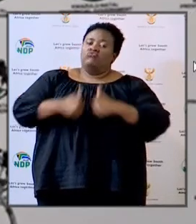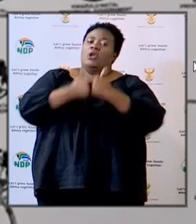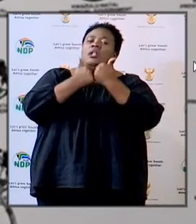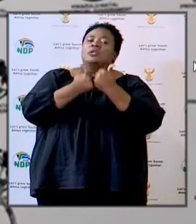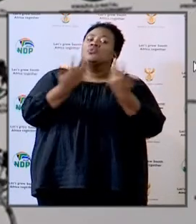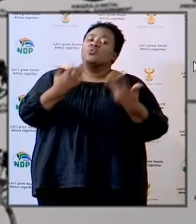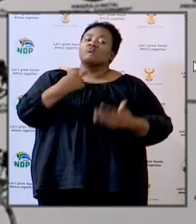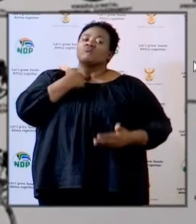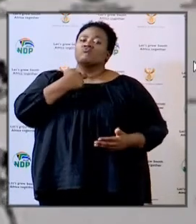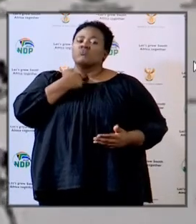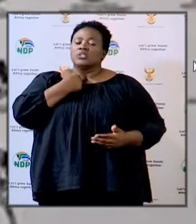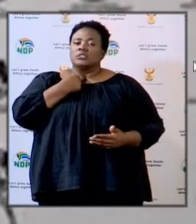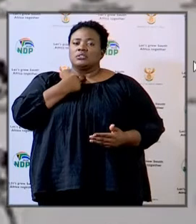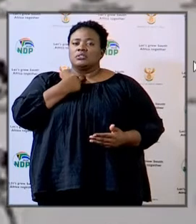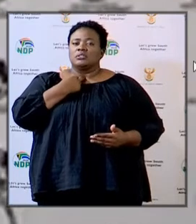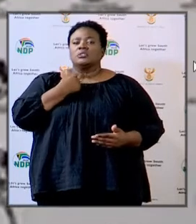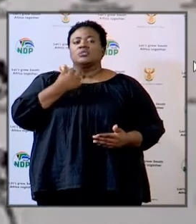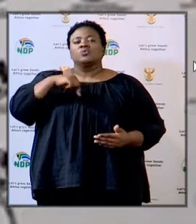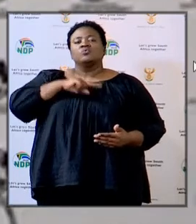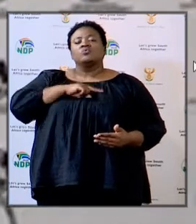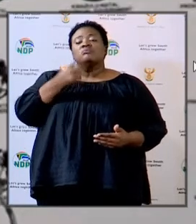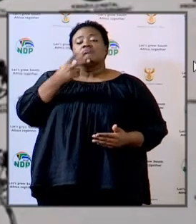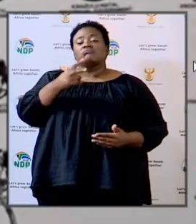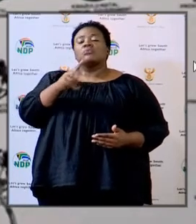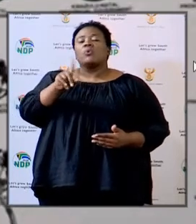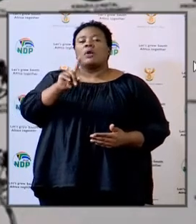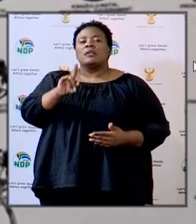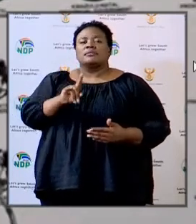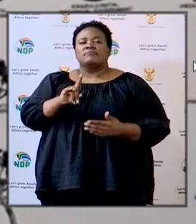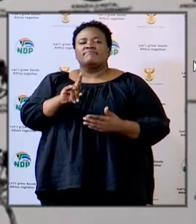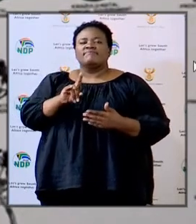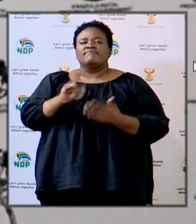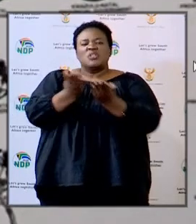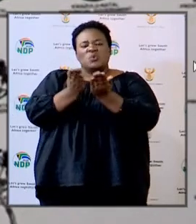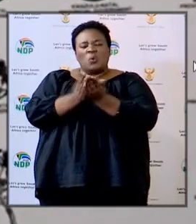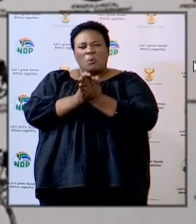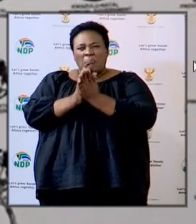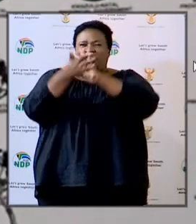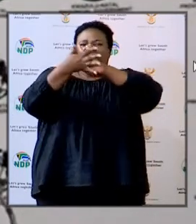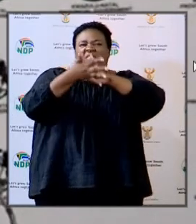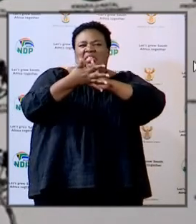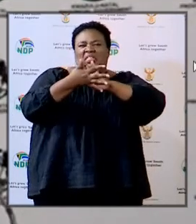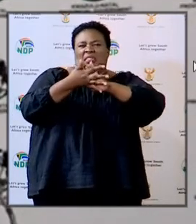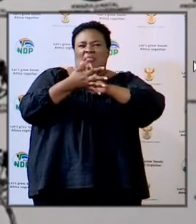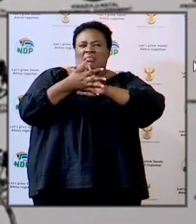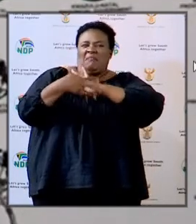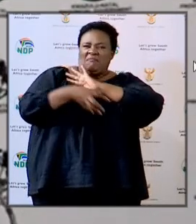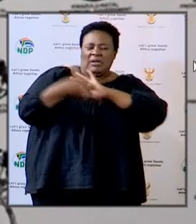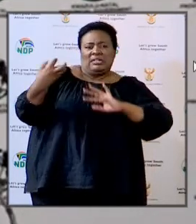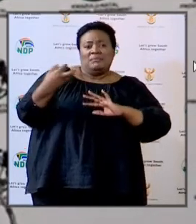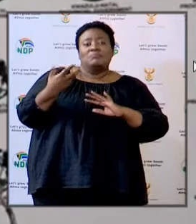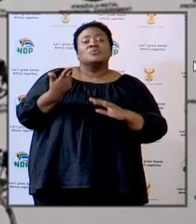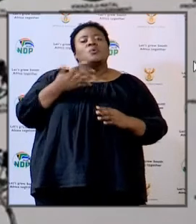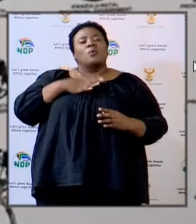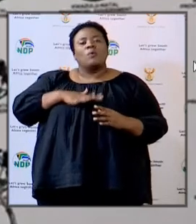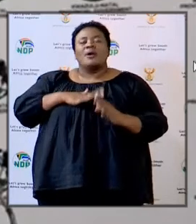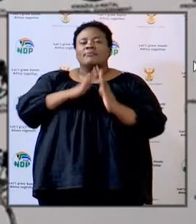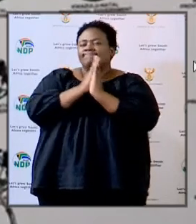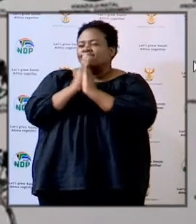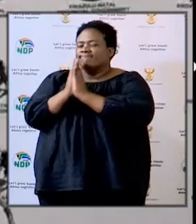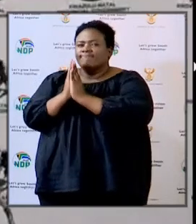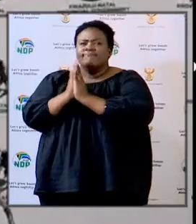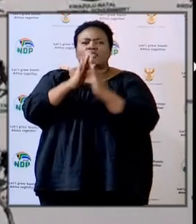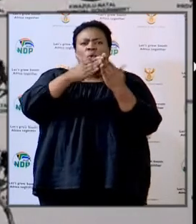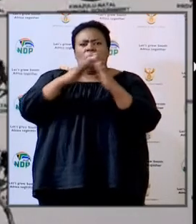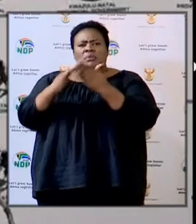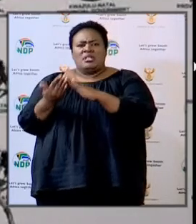or risk that we will face obviously is vandalism and we do want to call on our